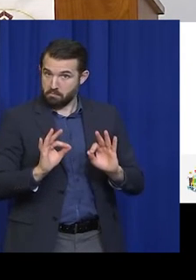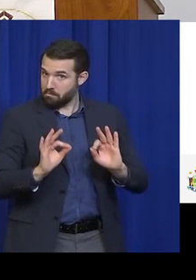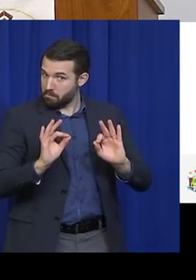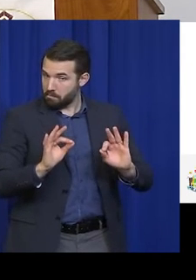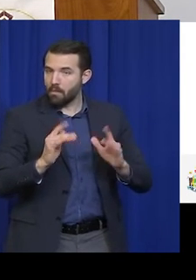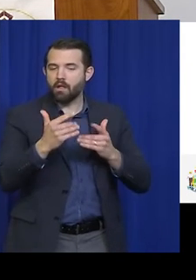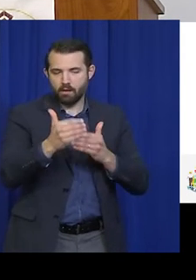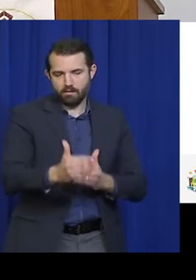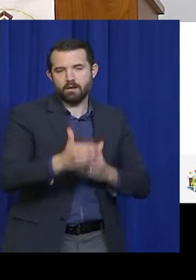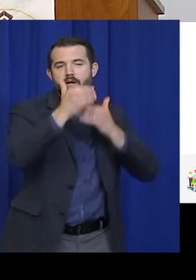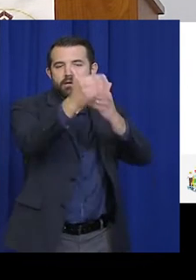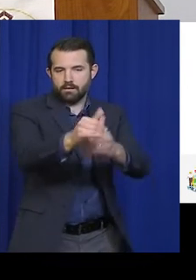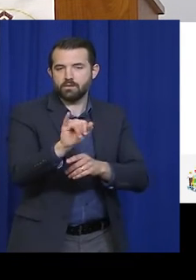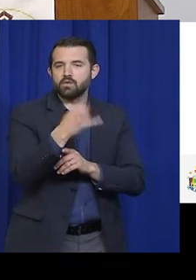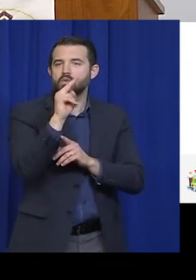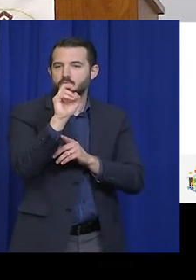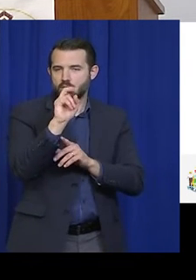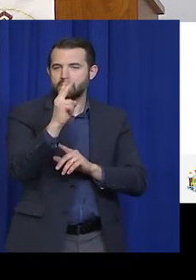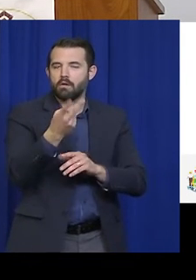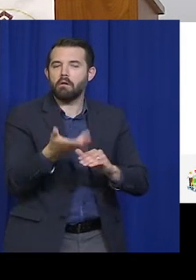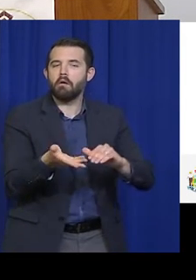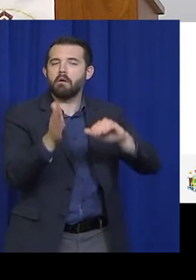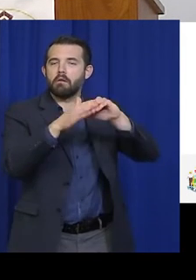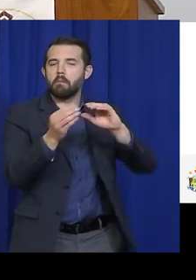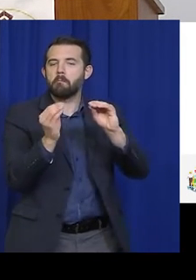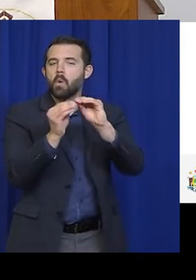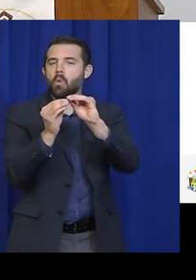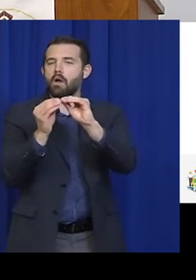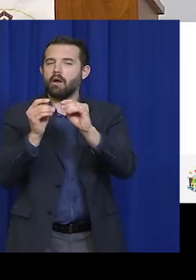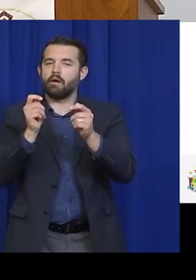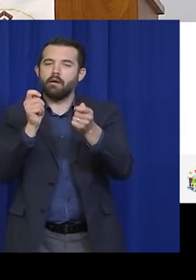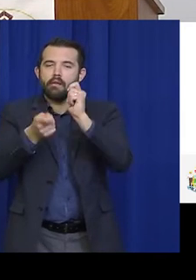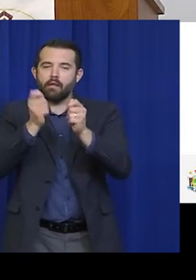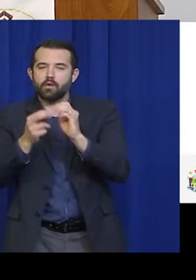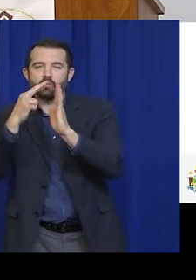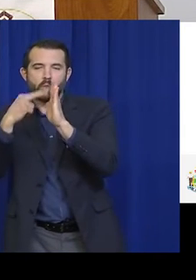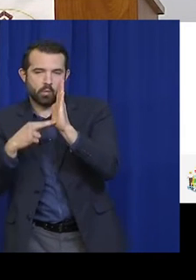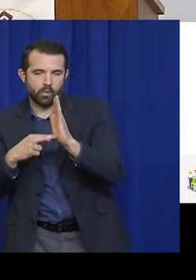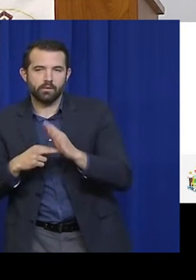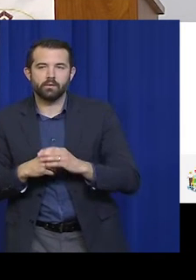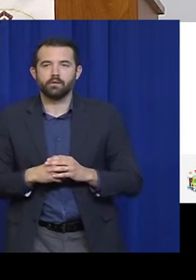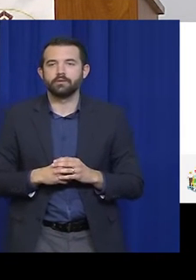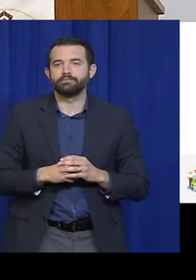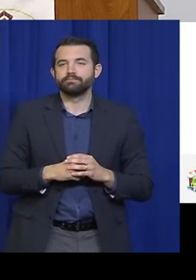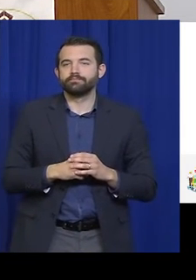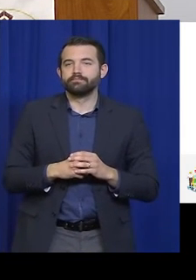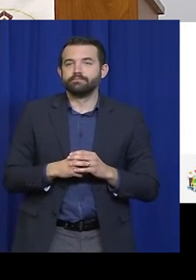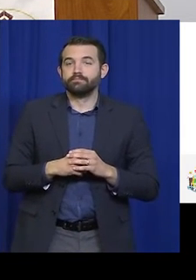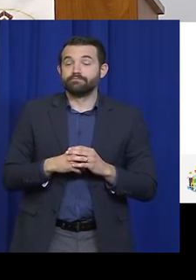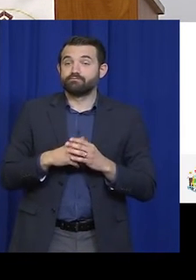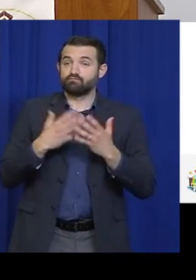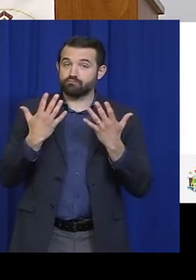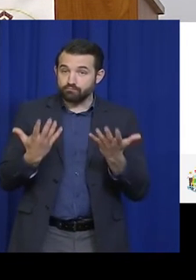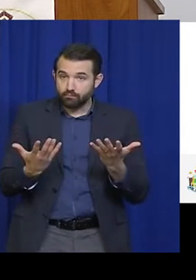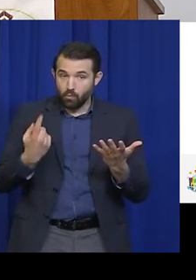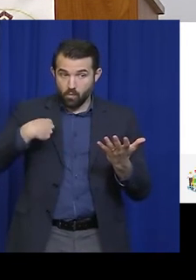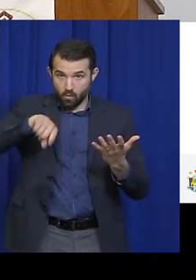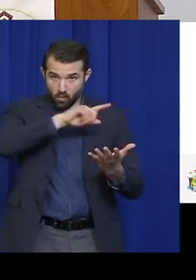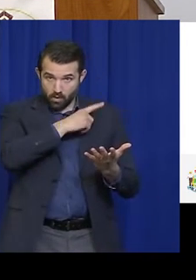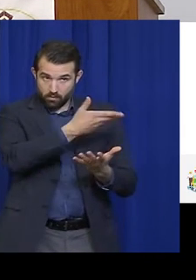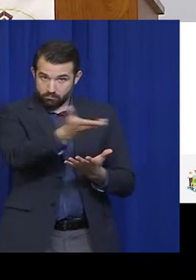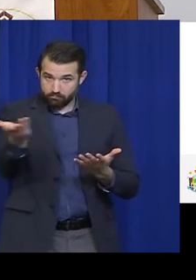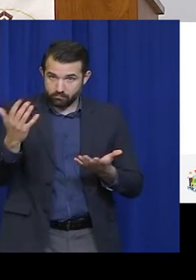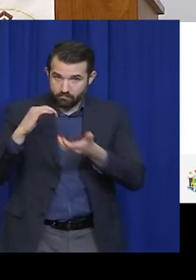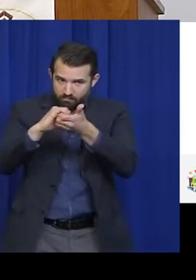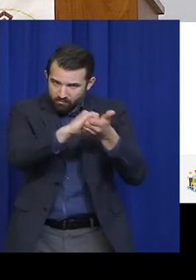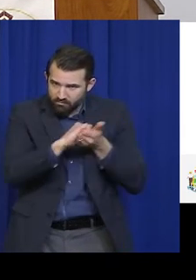CDC will monitor data to inform decisions on the appropriateness of proceeding through stages and lifting restrictions.